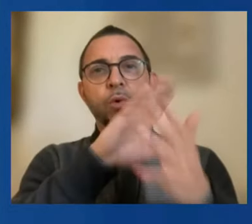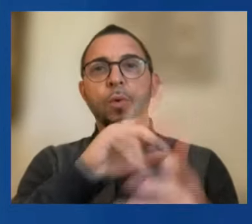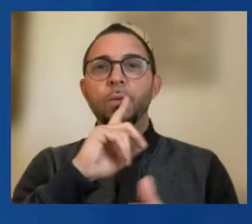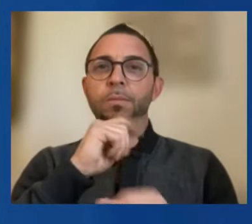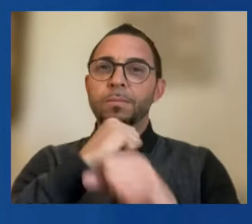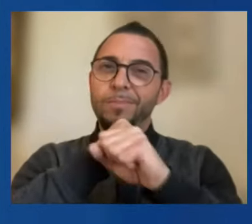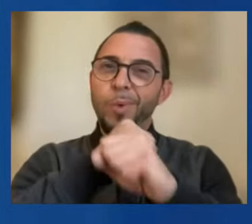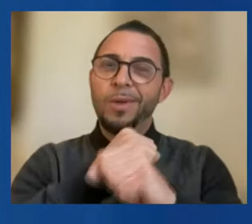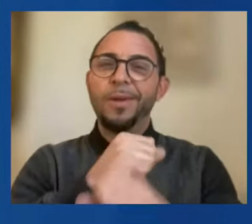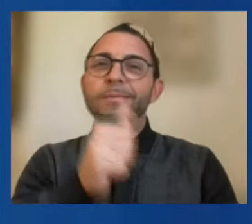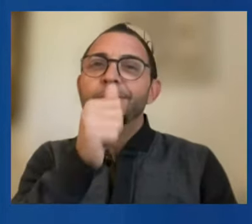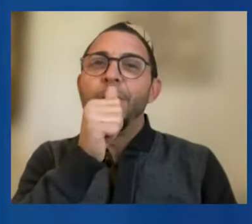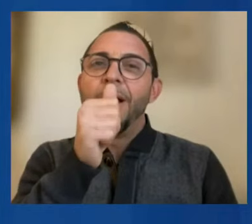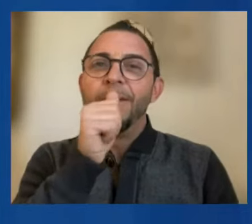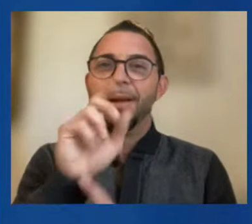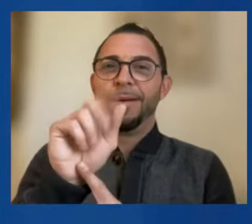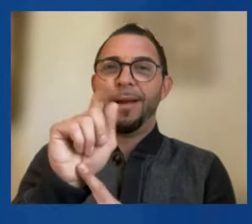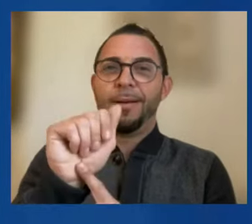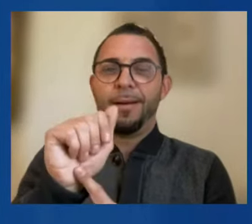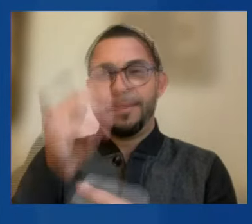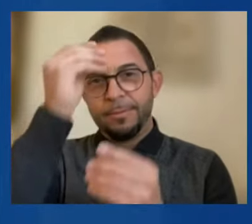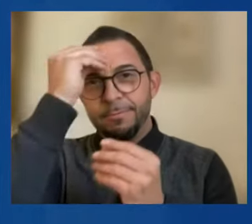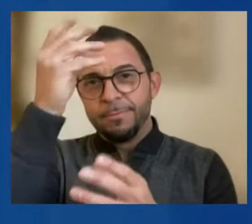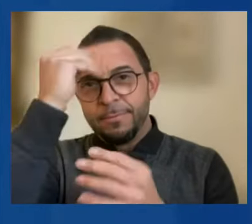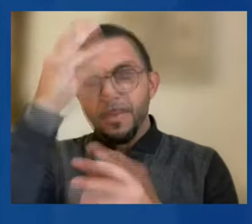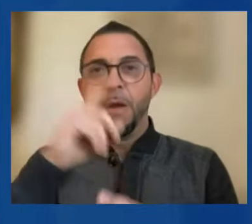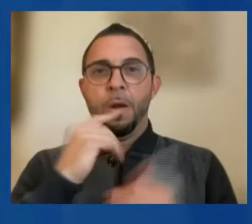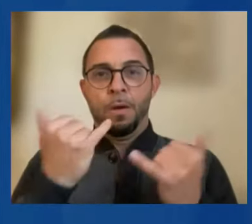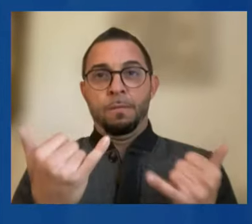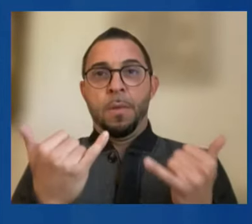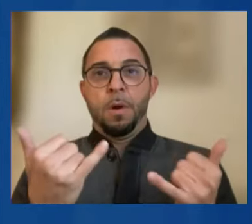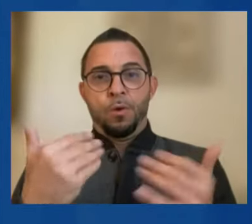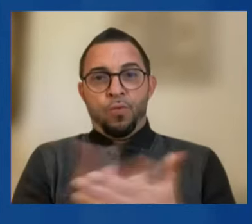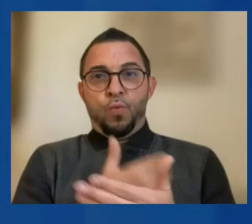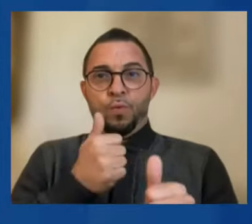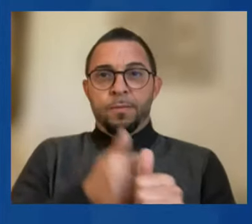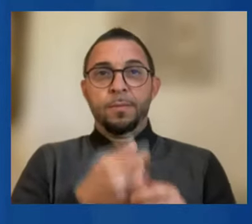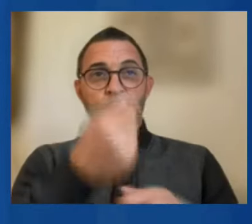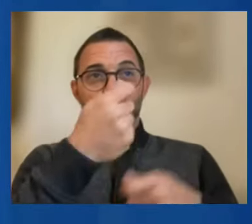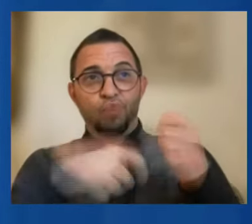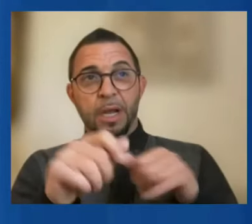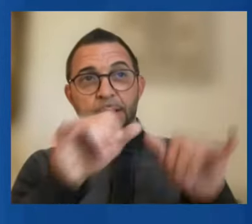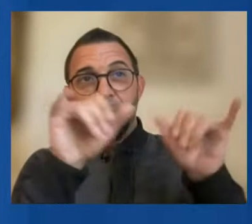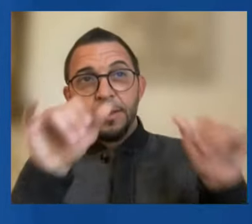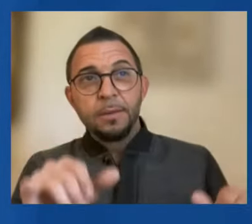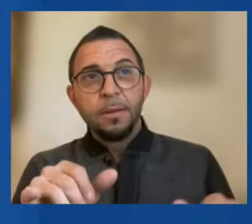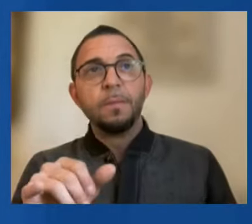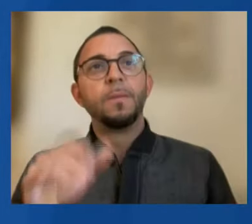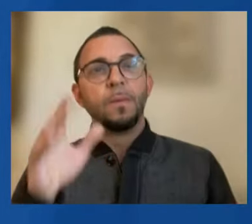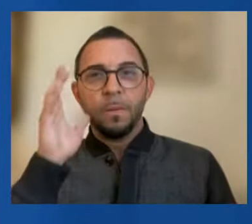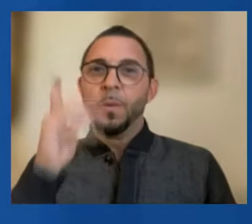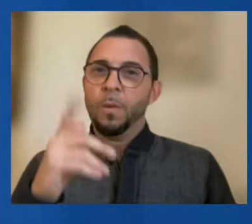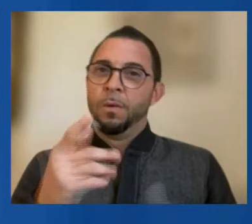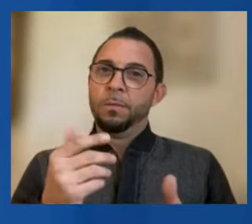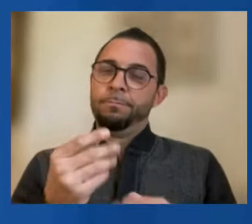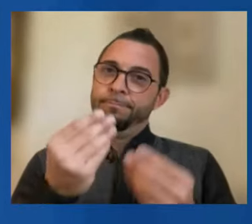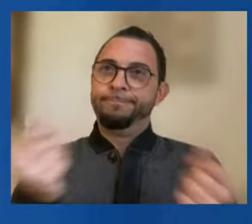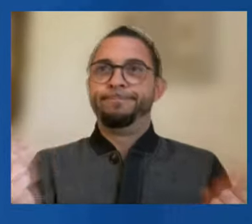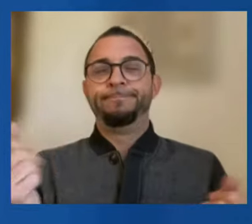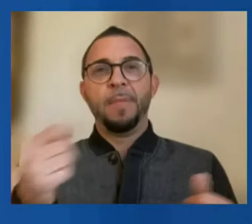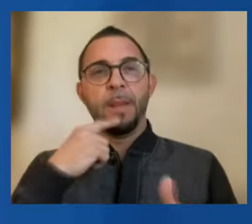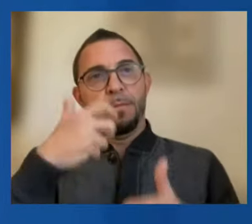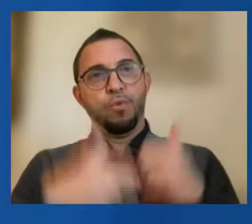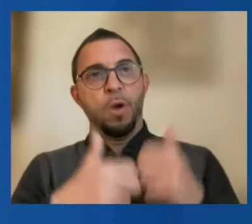And a modernized trade system will also require the ability to effectively enforce trade policies